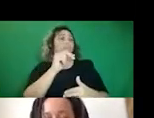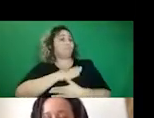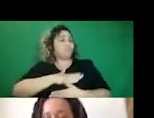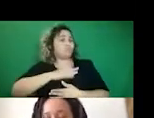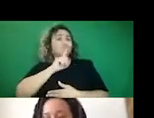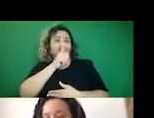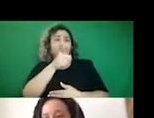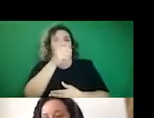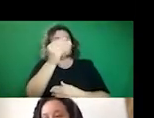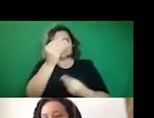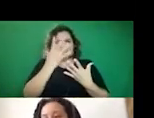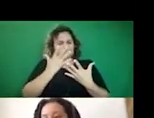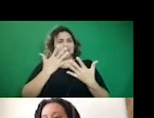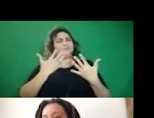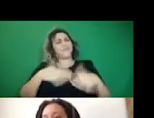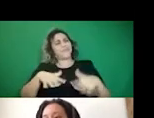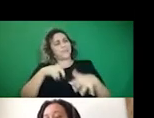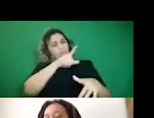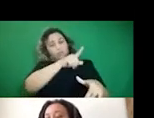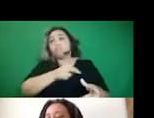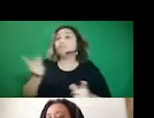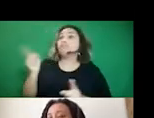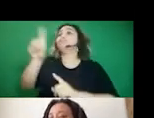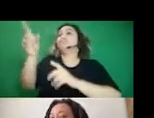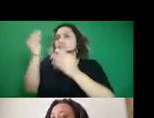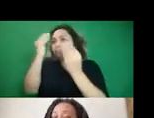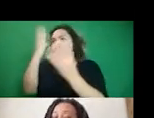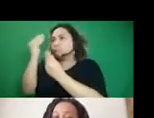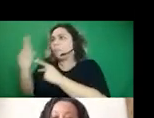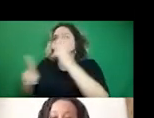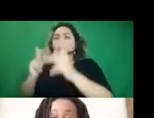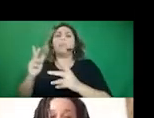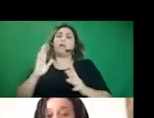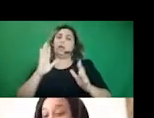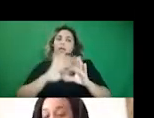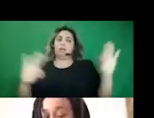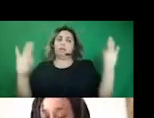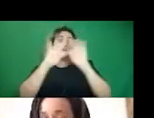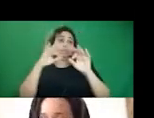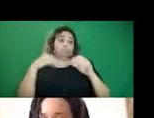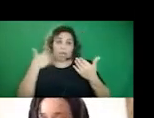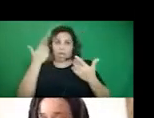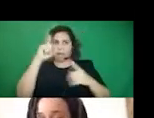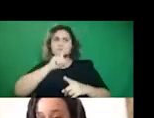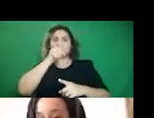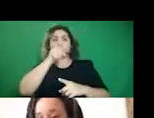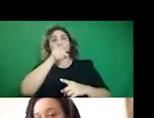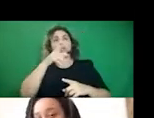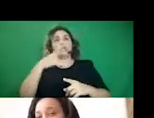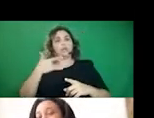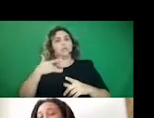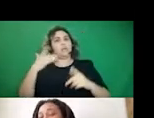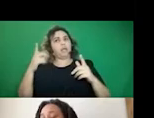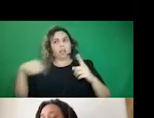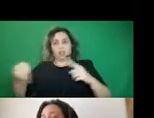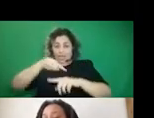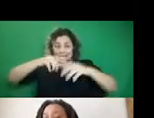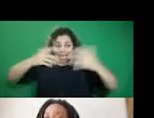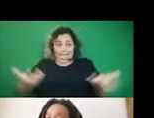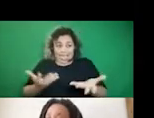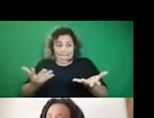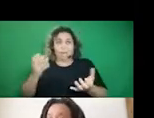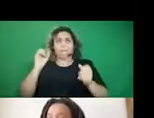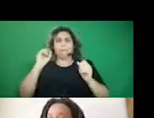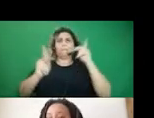that, that offering. And I'm sure that that's, I mean, I can't see the chat, but I'm sure that that resonates with a lot of people in my conversations